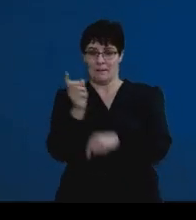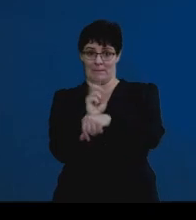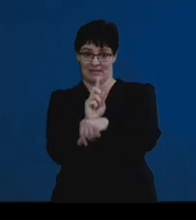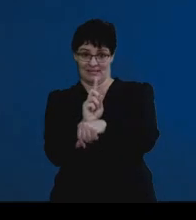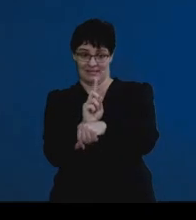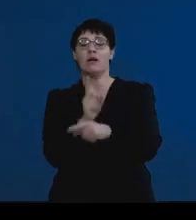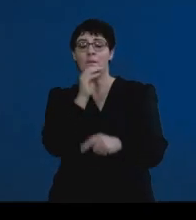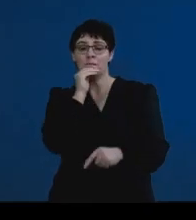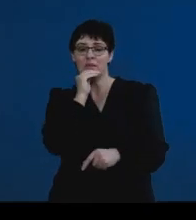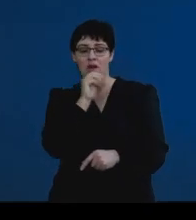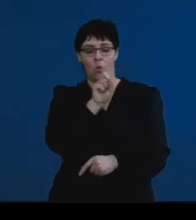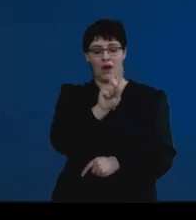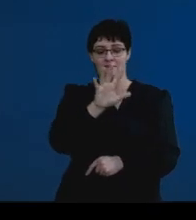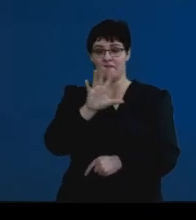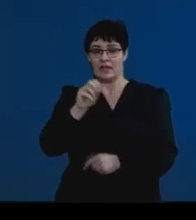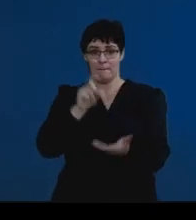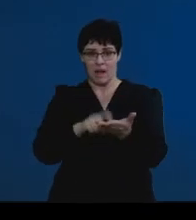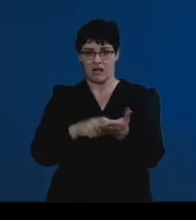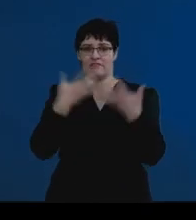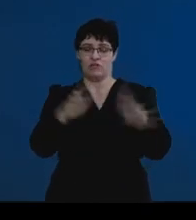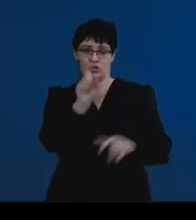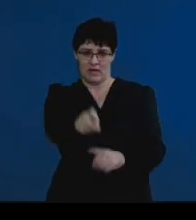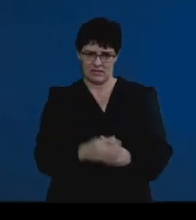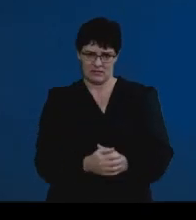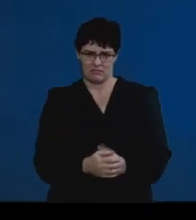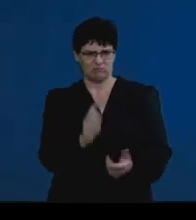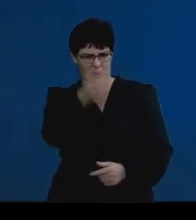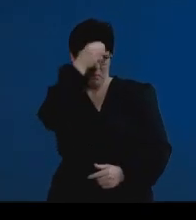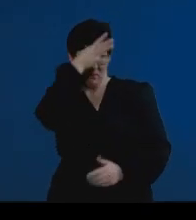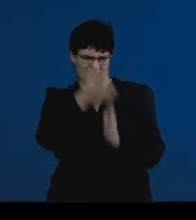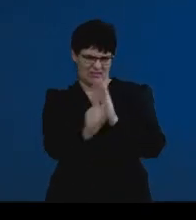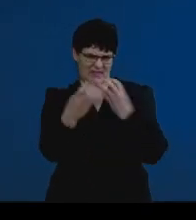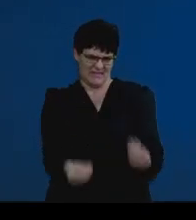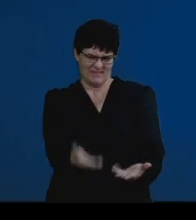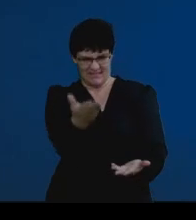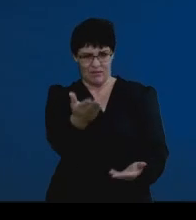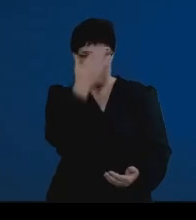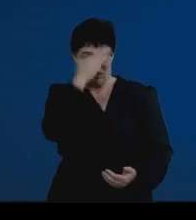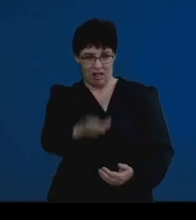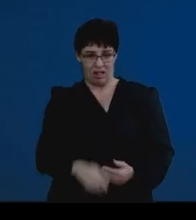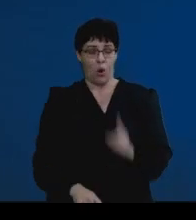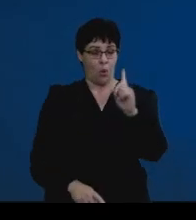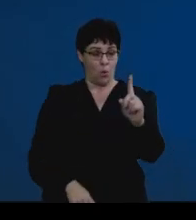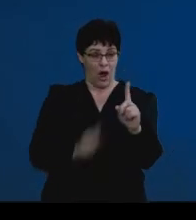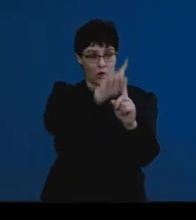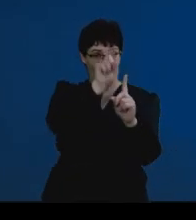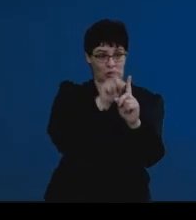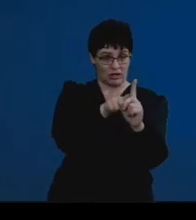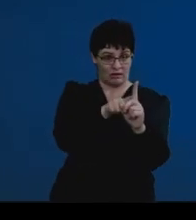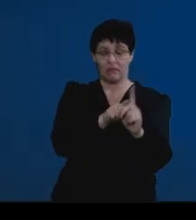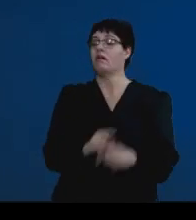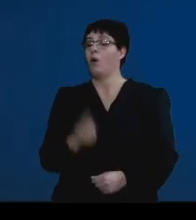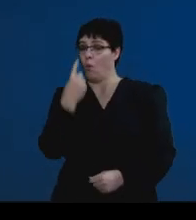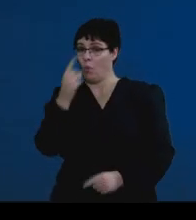to complete 150 marks. I mean, you guys are bright and you know that that's a ratio of a mark